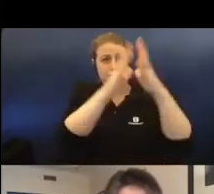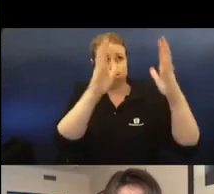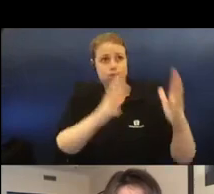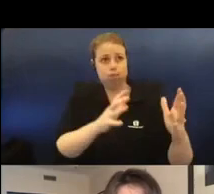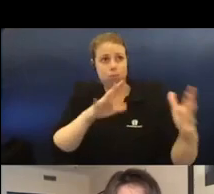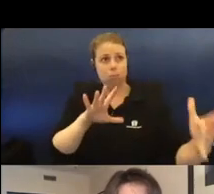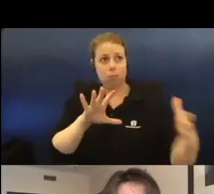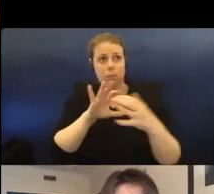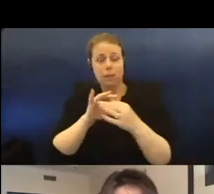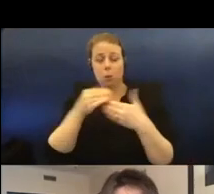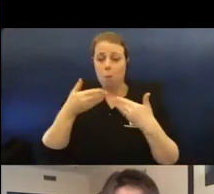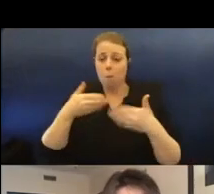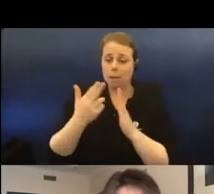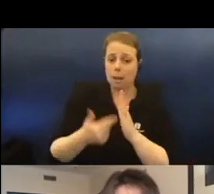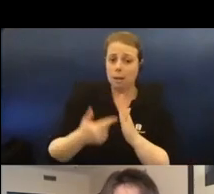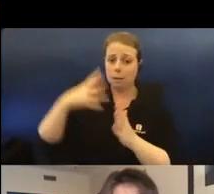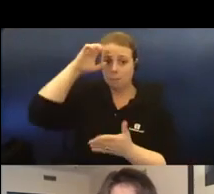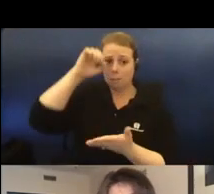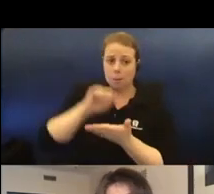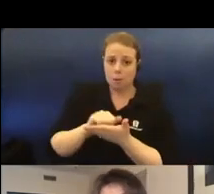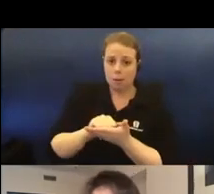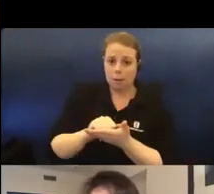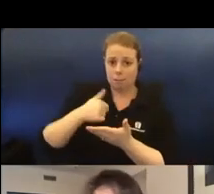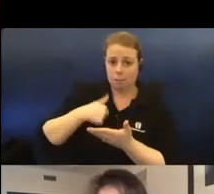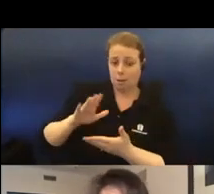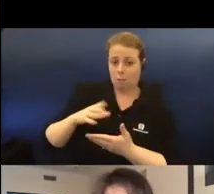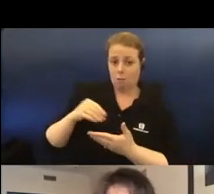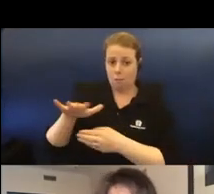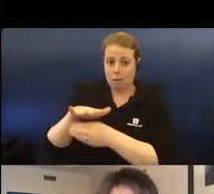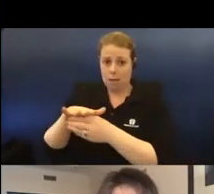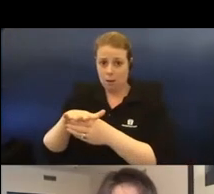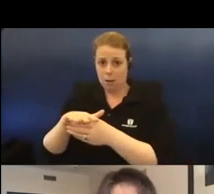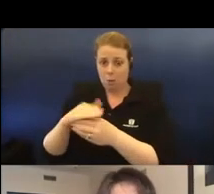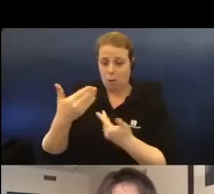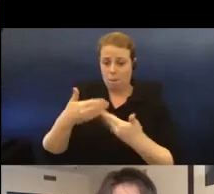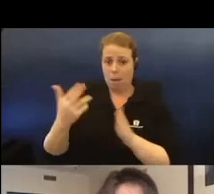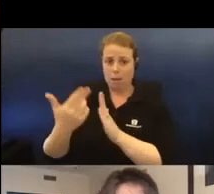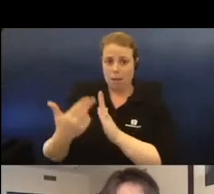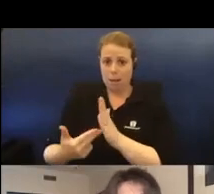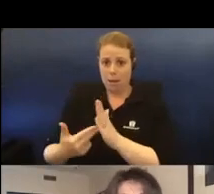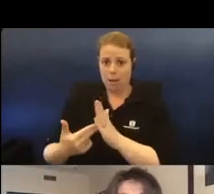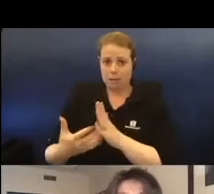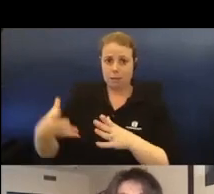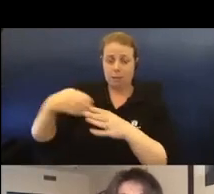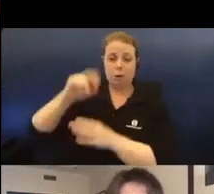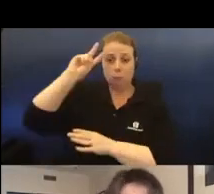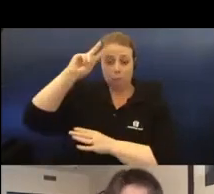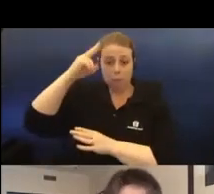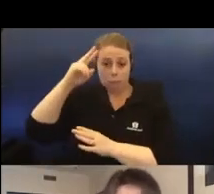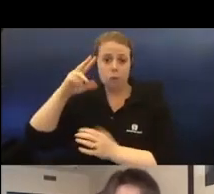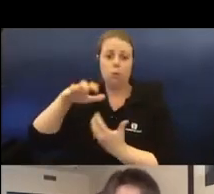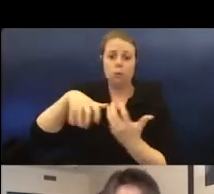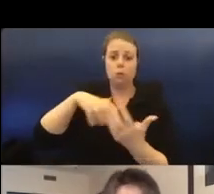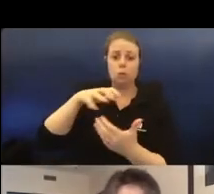I come from a time and place where propaganda art was proactive element of the political, social and geographical landscape.